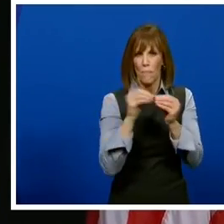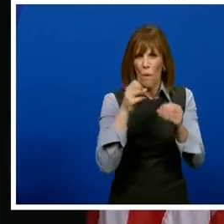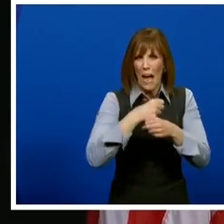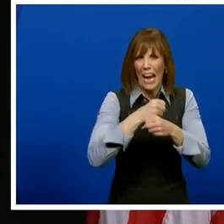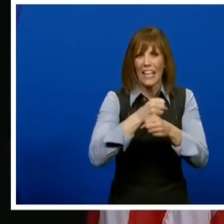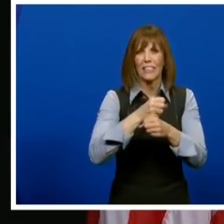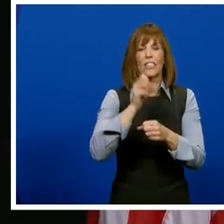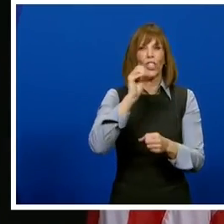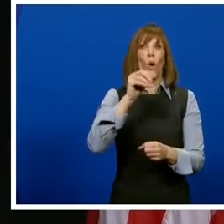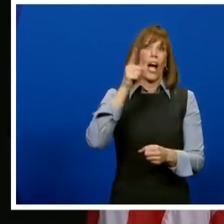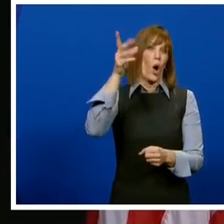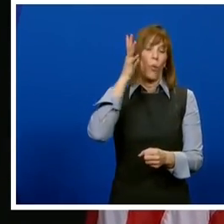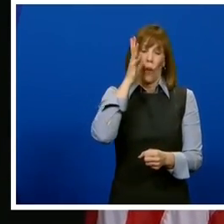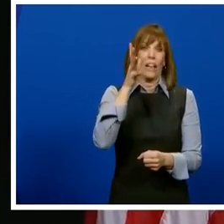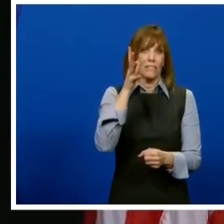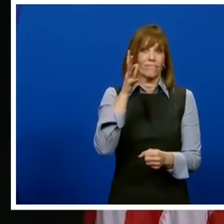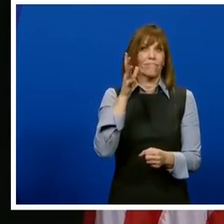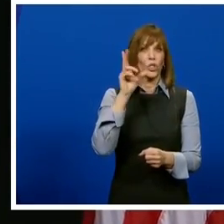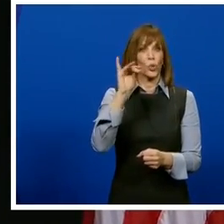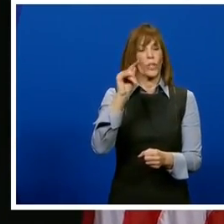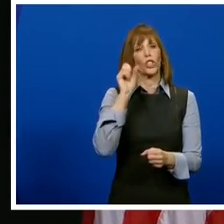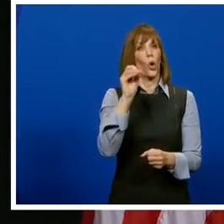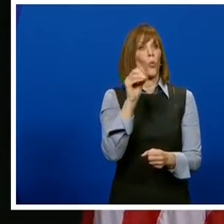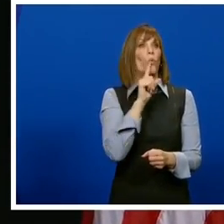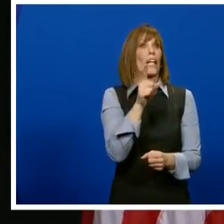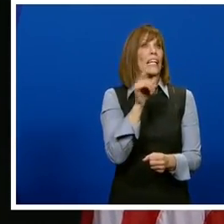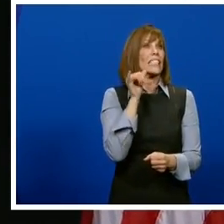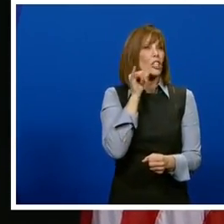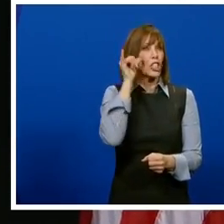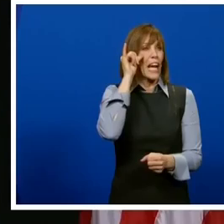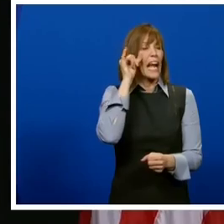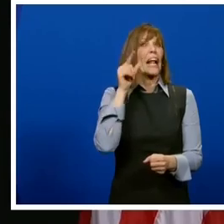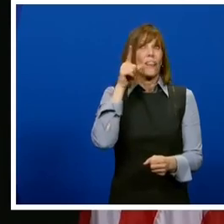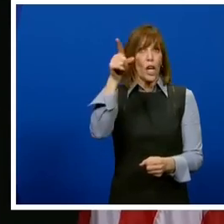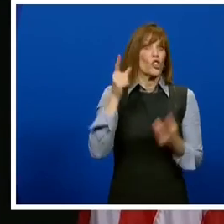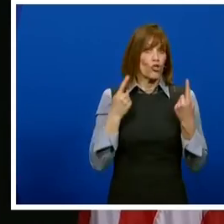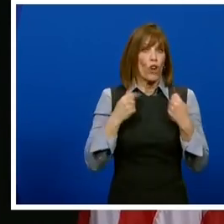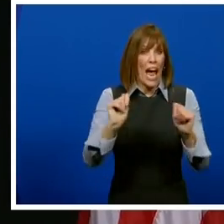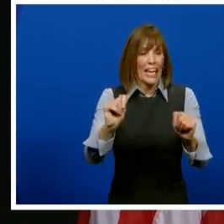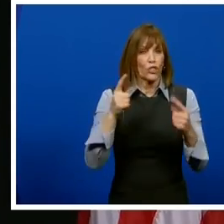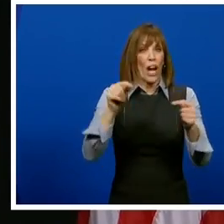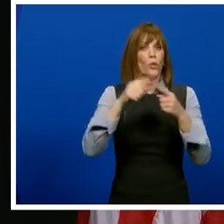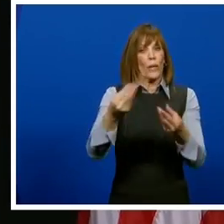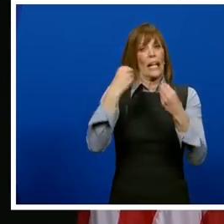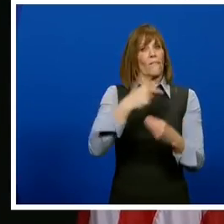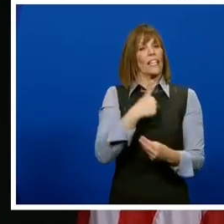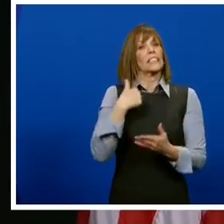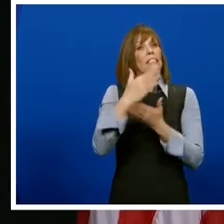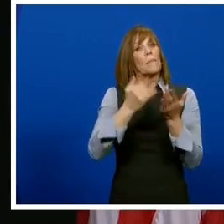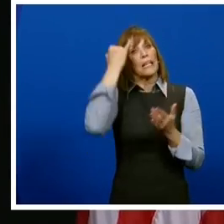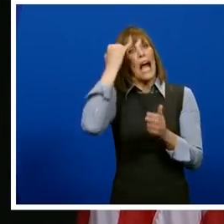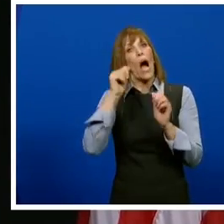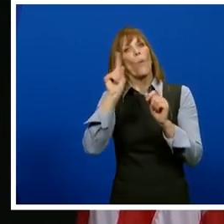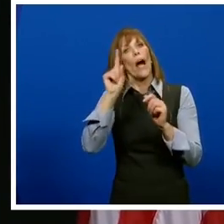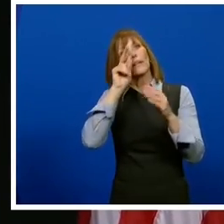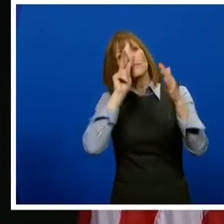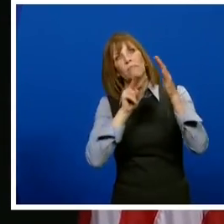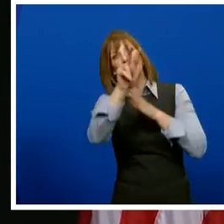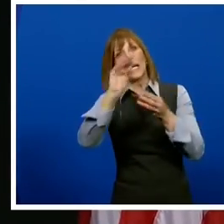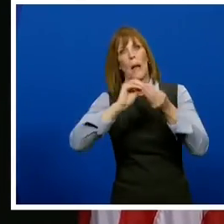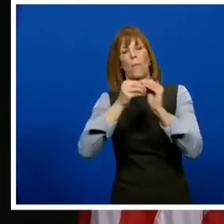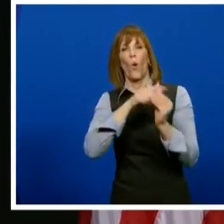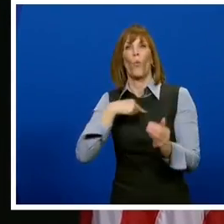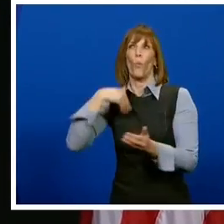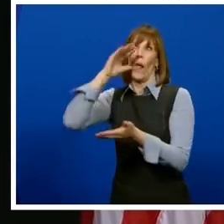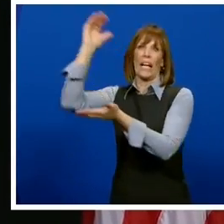that, you know, they would they would get there. So up, you know, they are trying to give us some idea of what we will get and what we